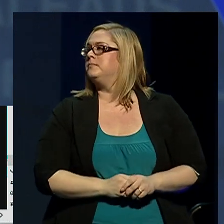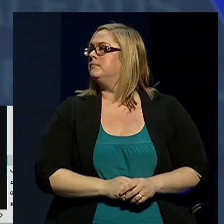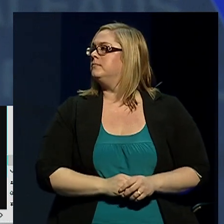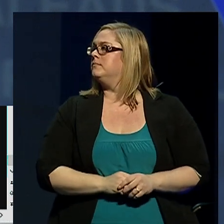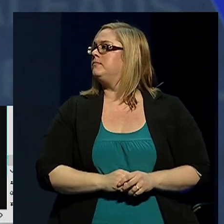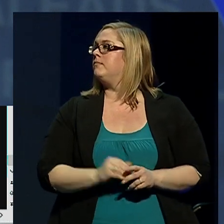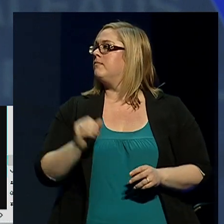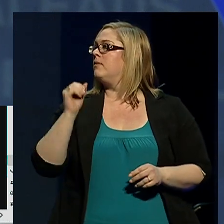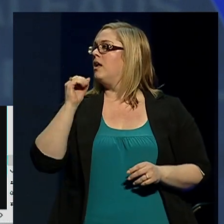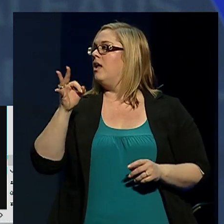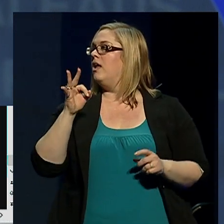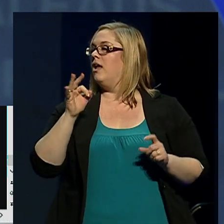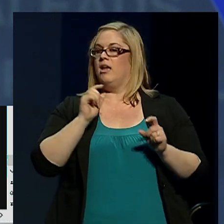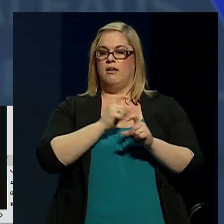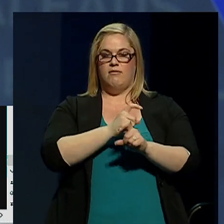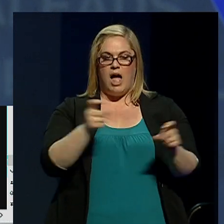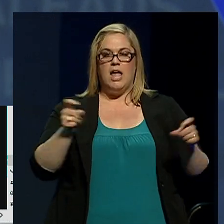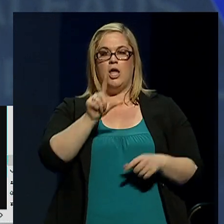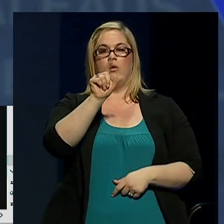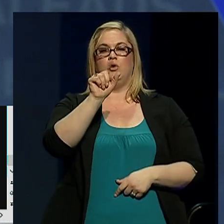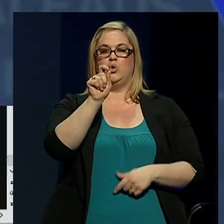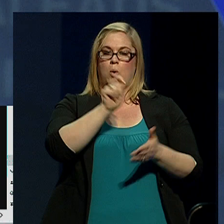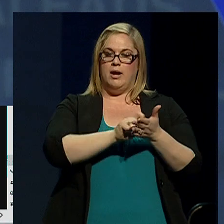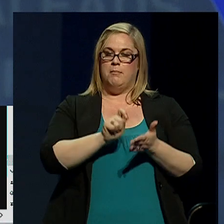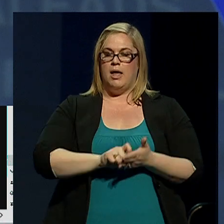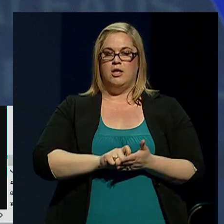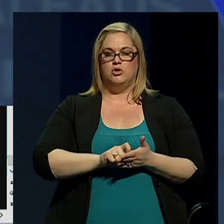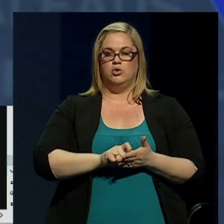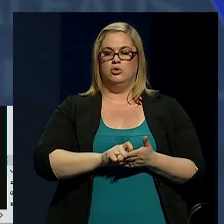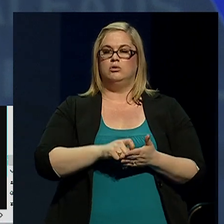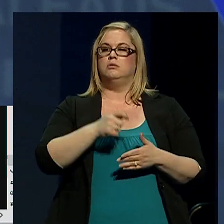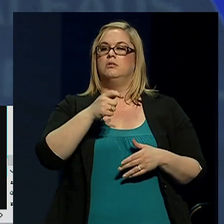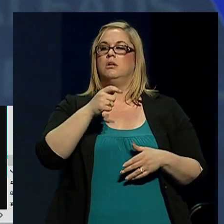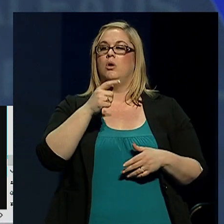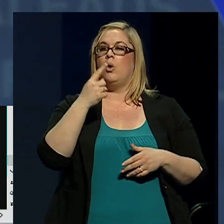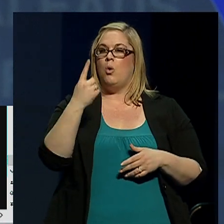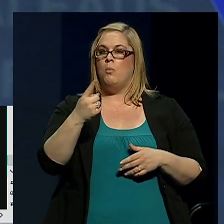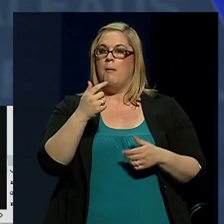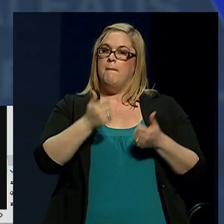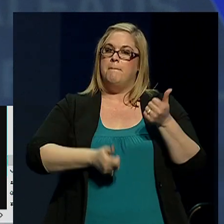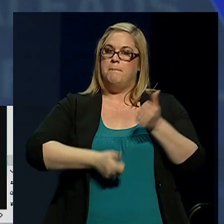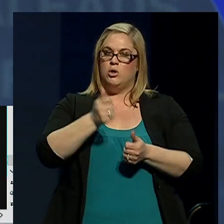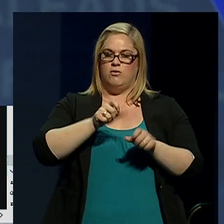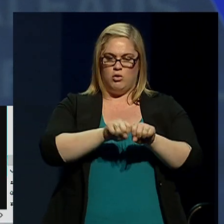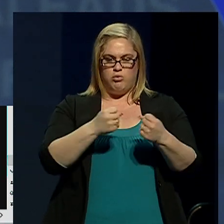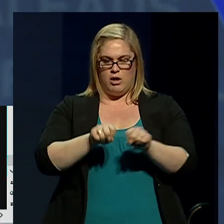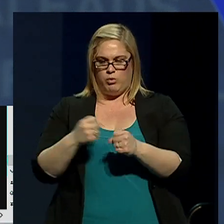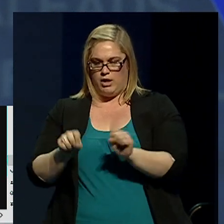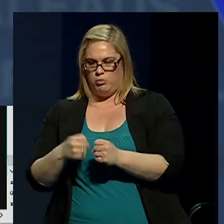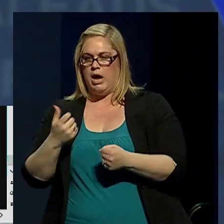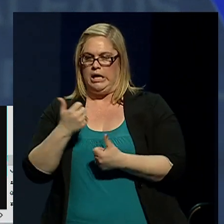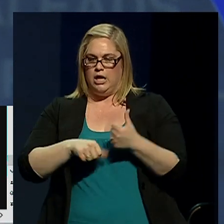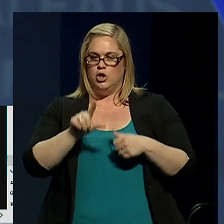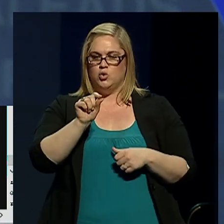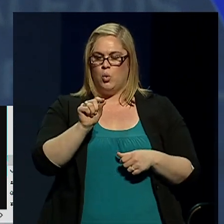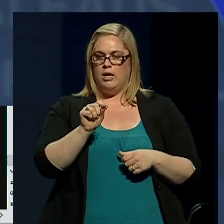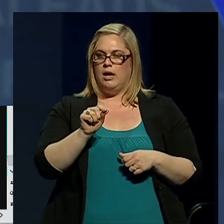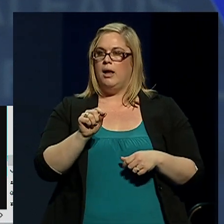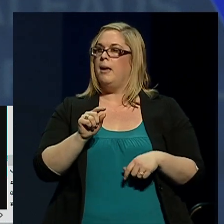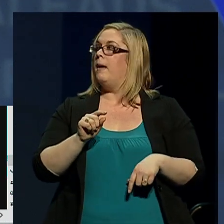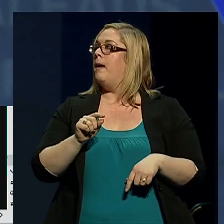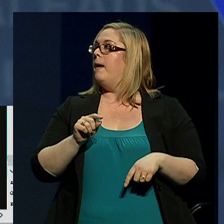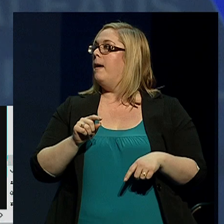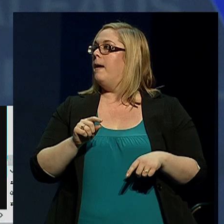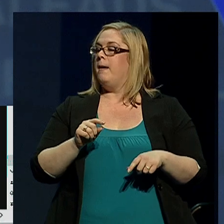If I give you 20 pencils, one at a time, most of you could break every single one. But if I give you 20